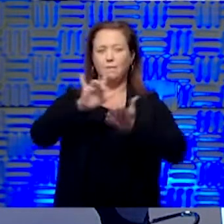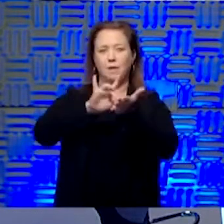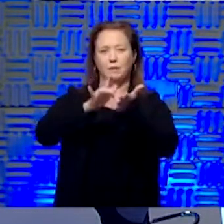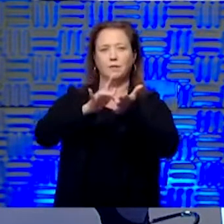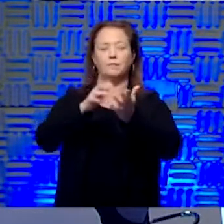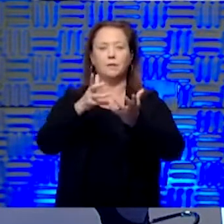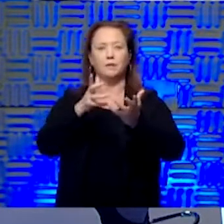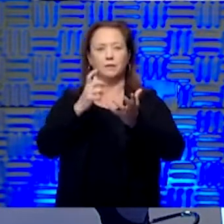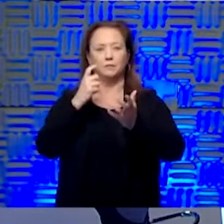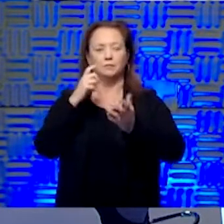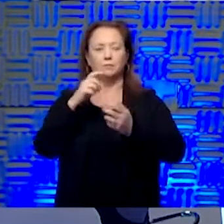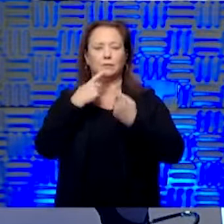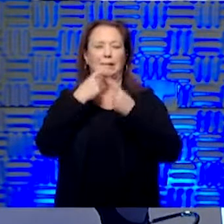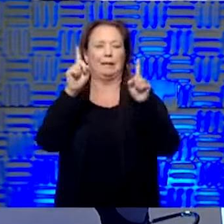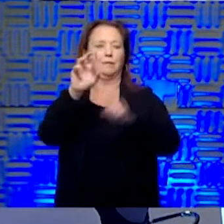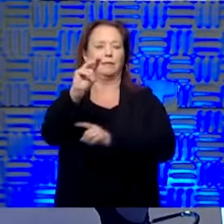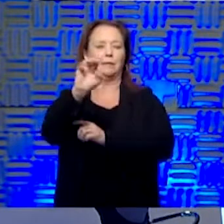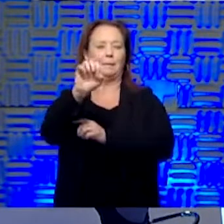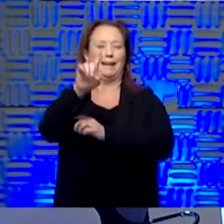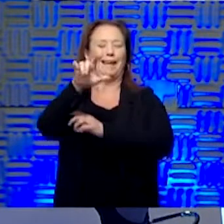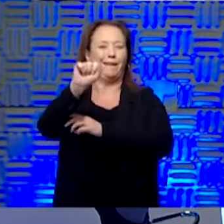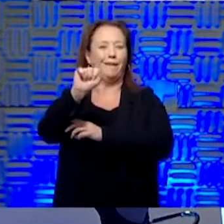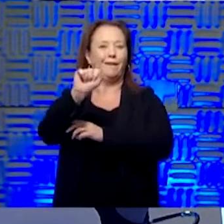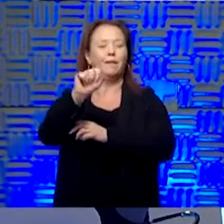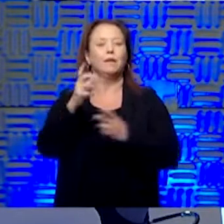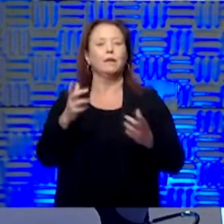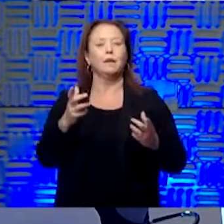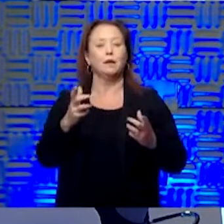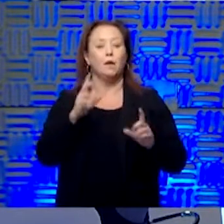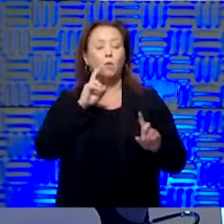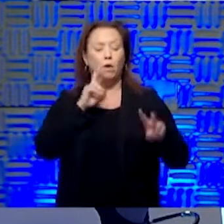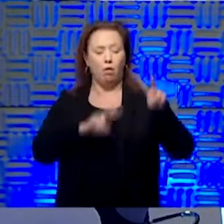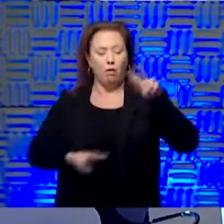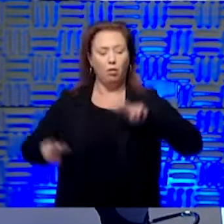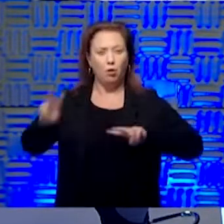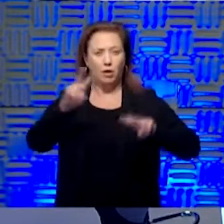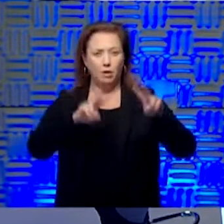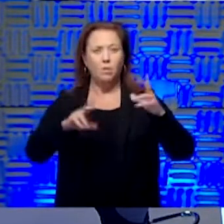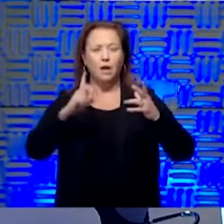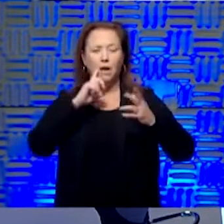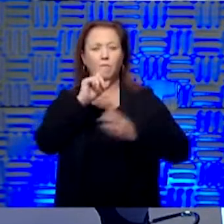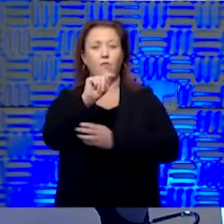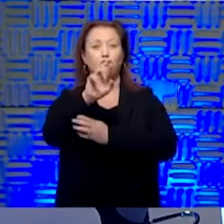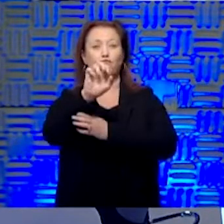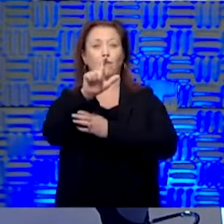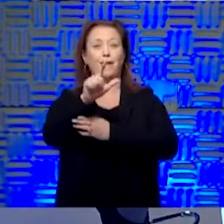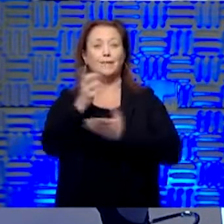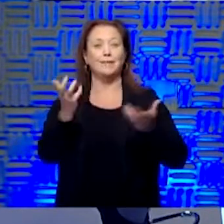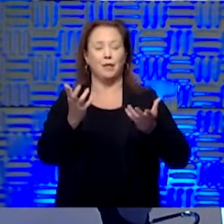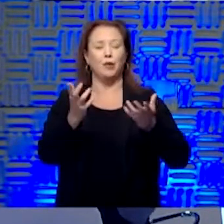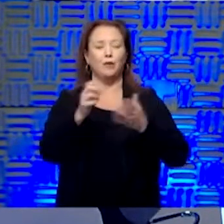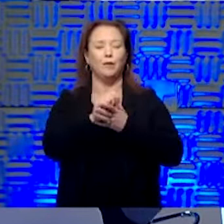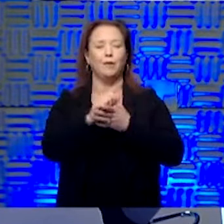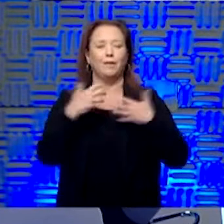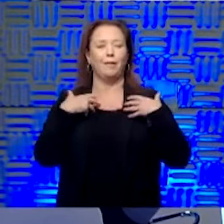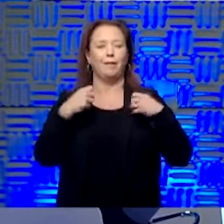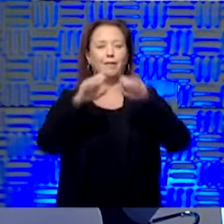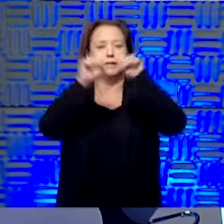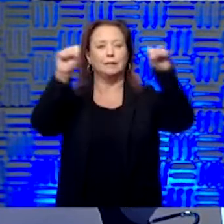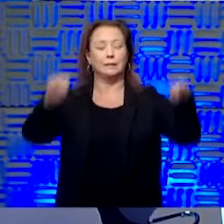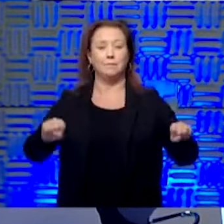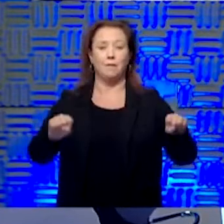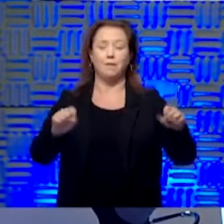popularized in the media. We are looking at it here. We have criteria and trials here at the health system, but also